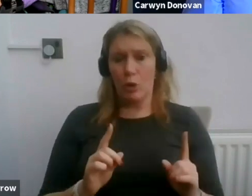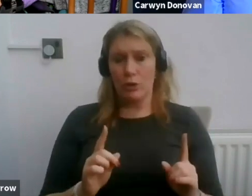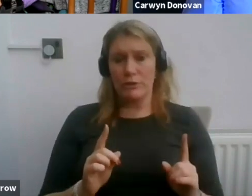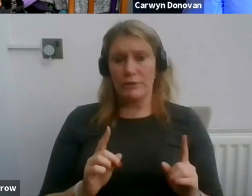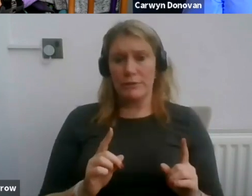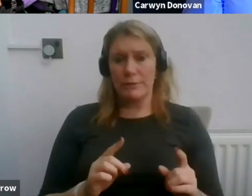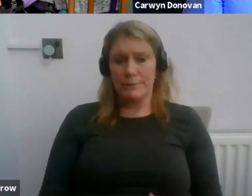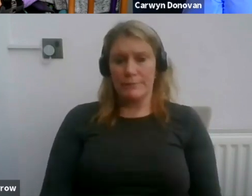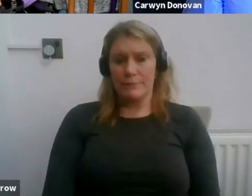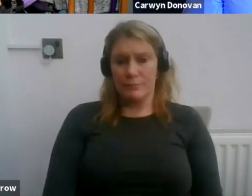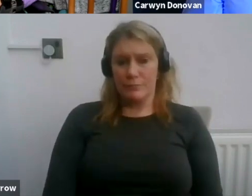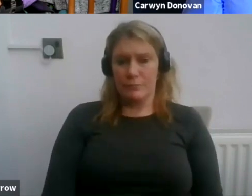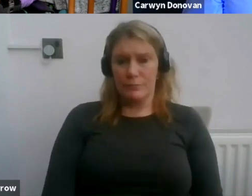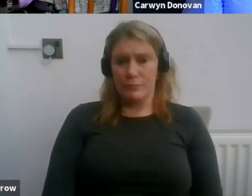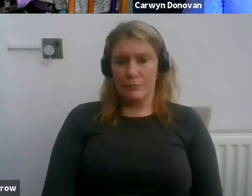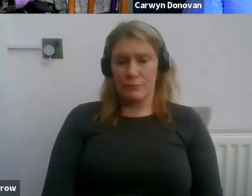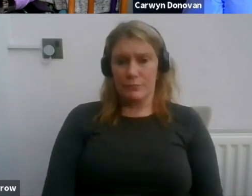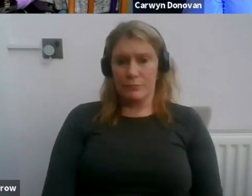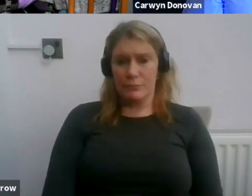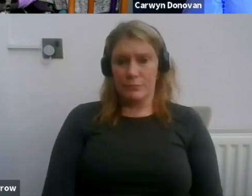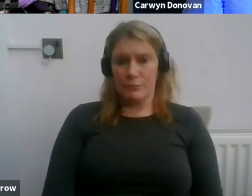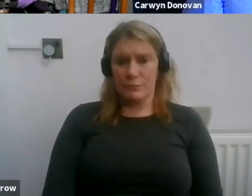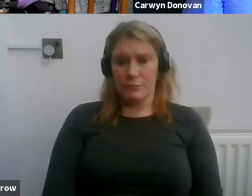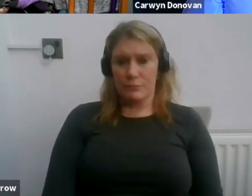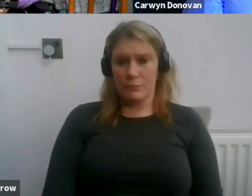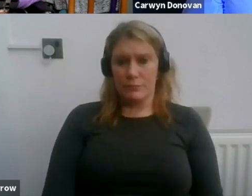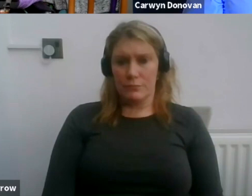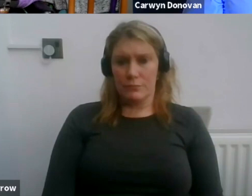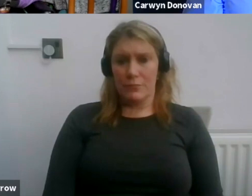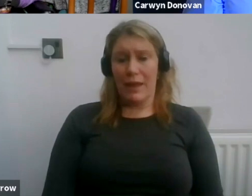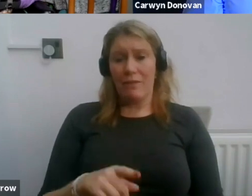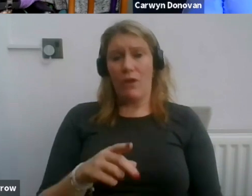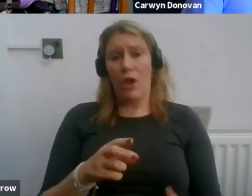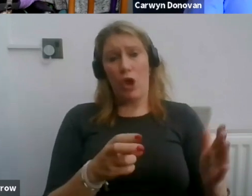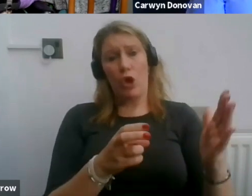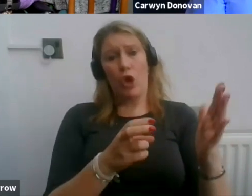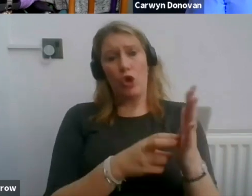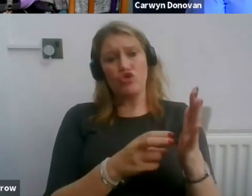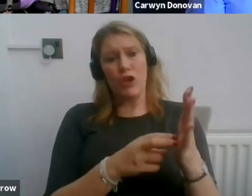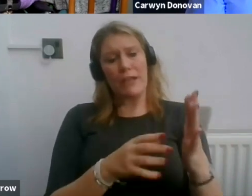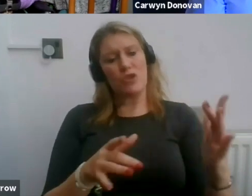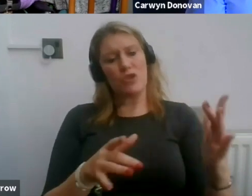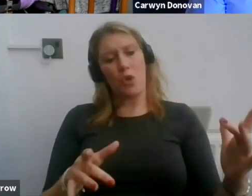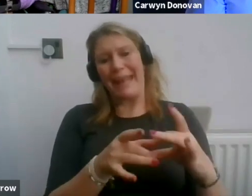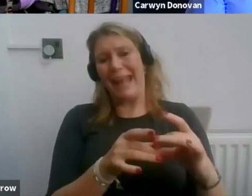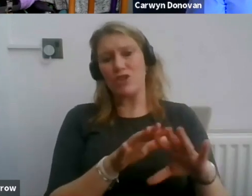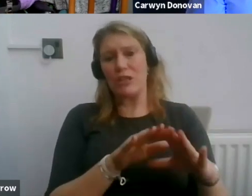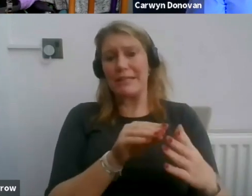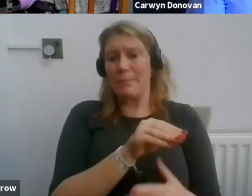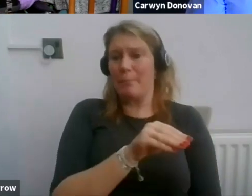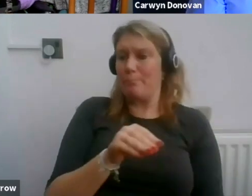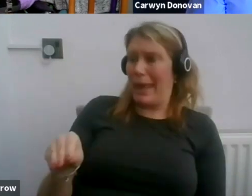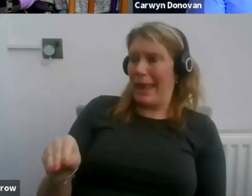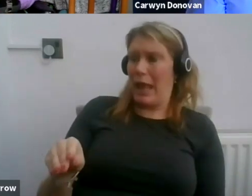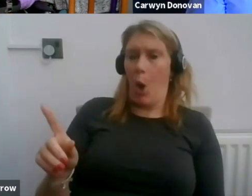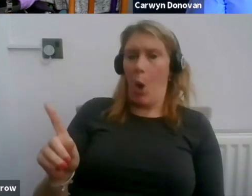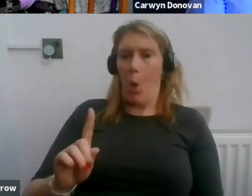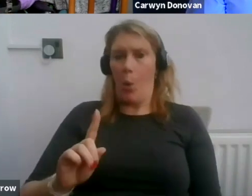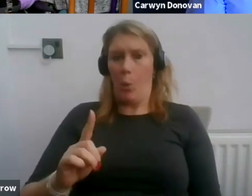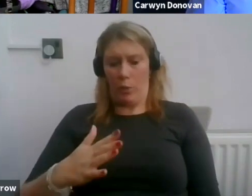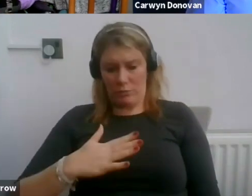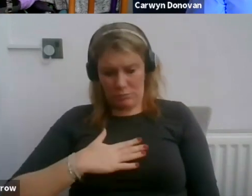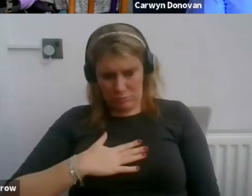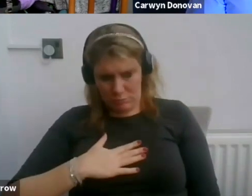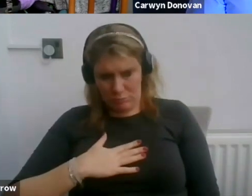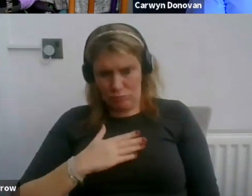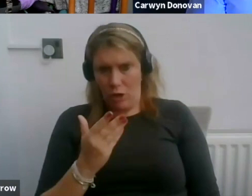what do I do if an engager doesn't pay me? Now, we have a system, a process in